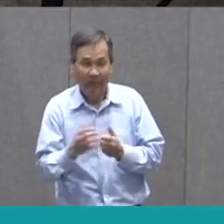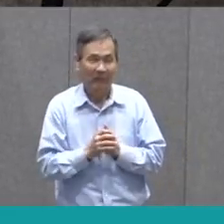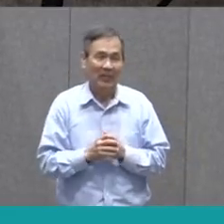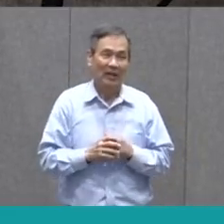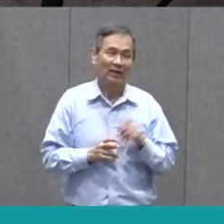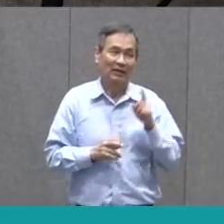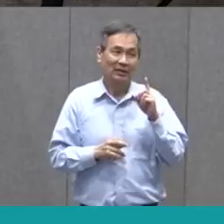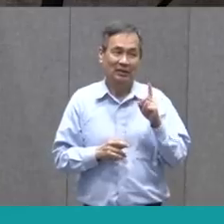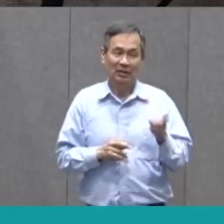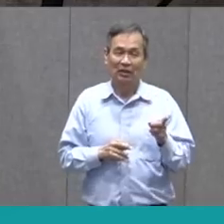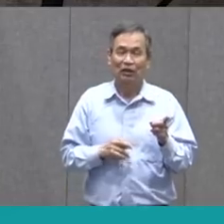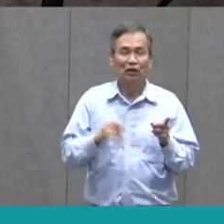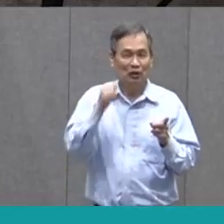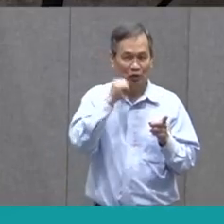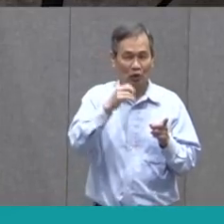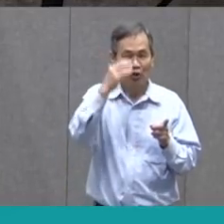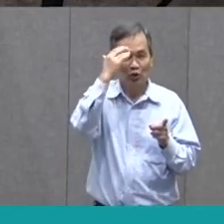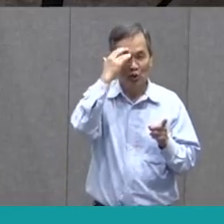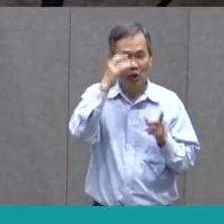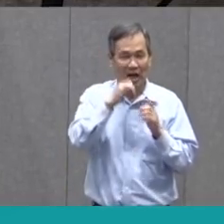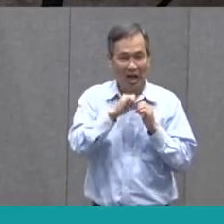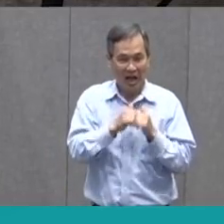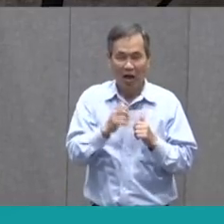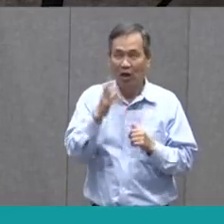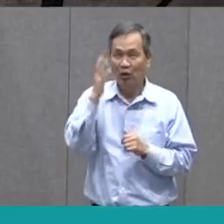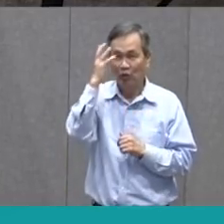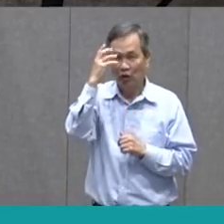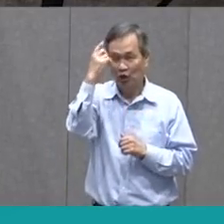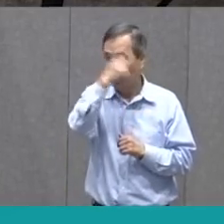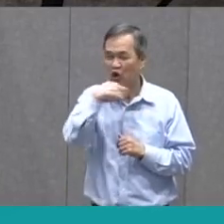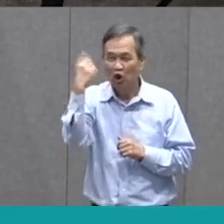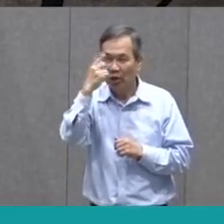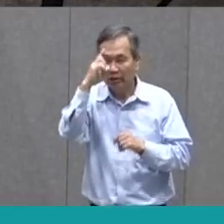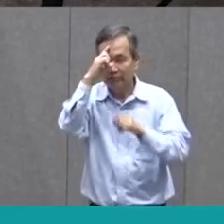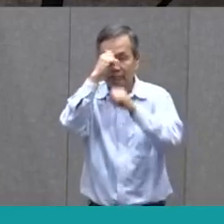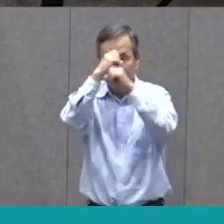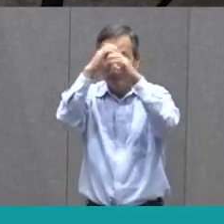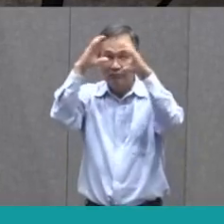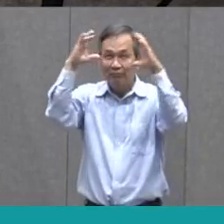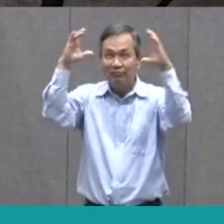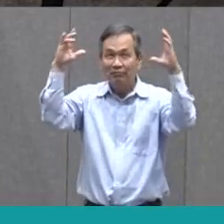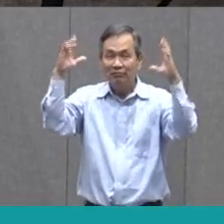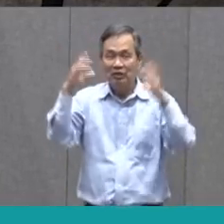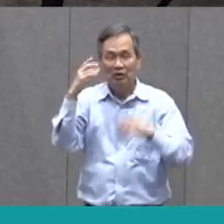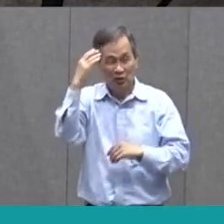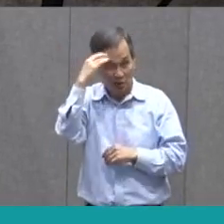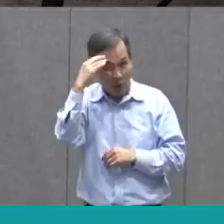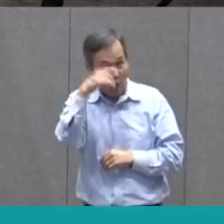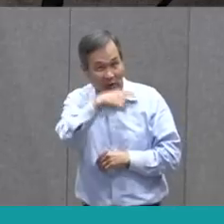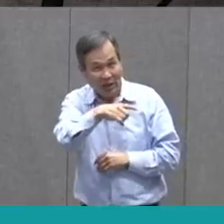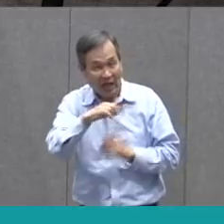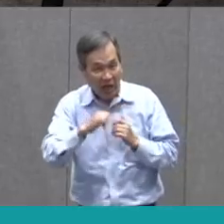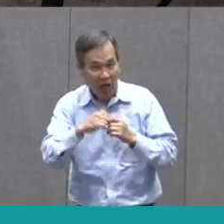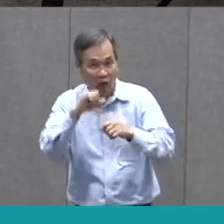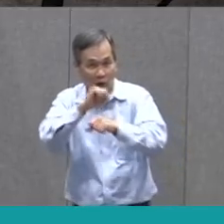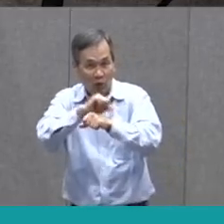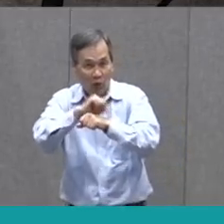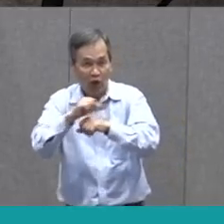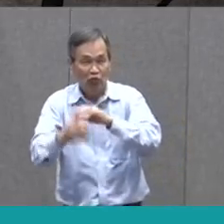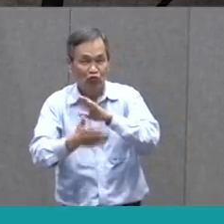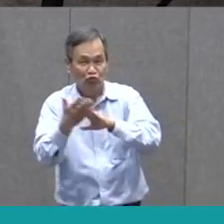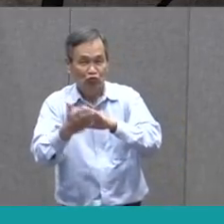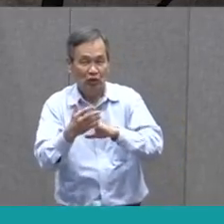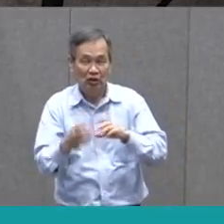She knows just how it will look. She knows how it will work. All